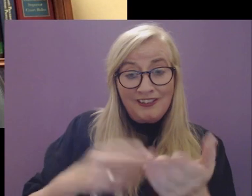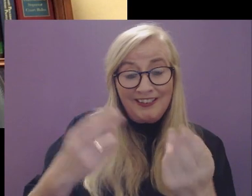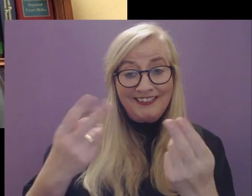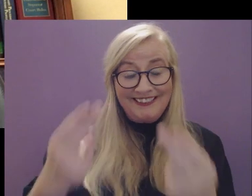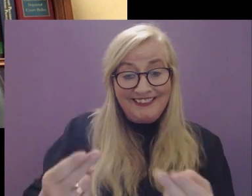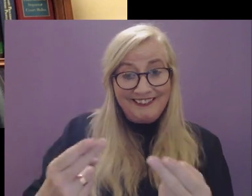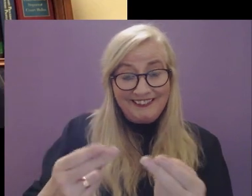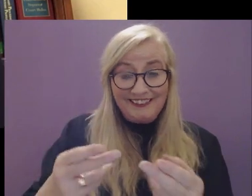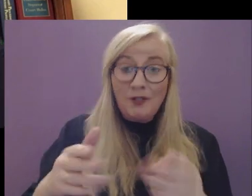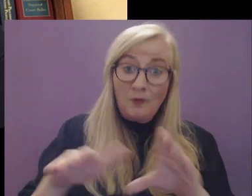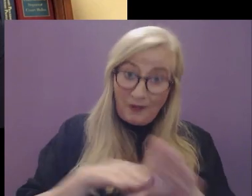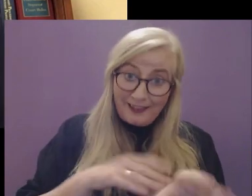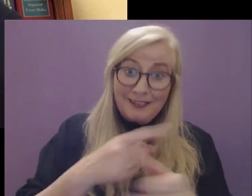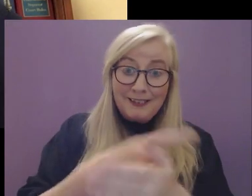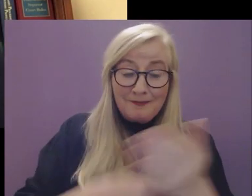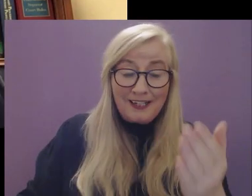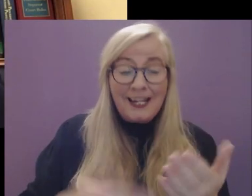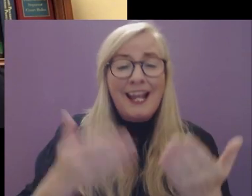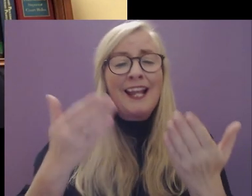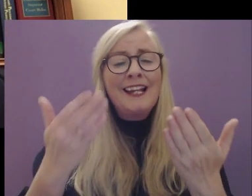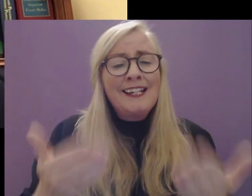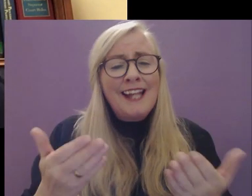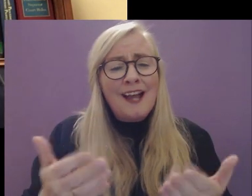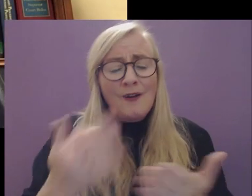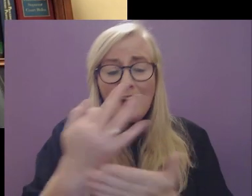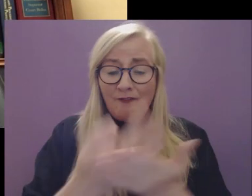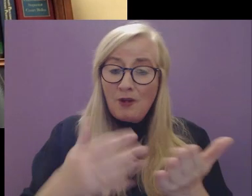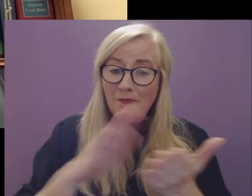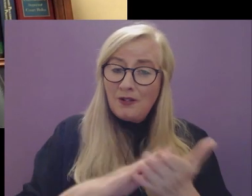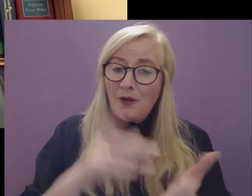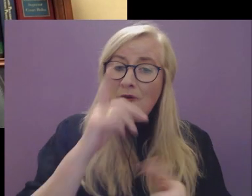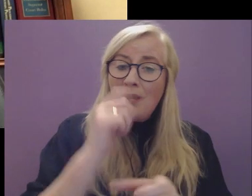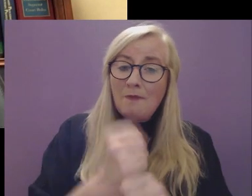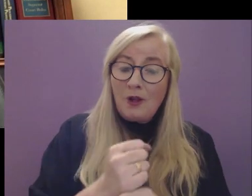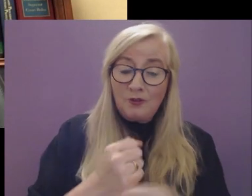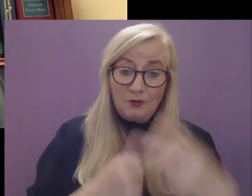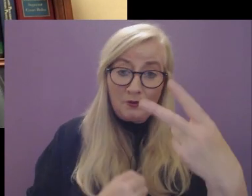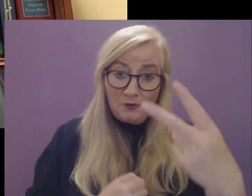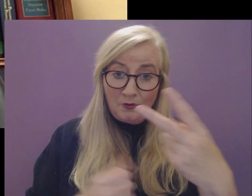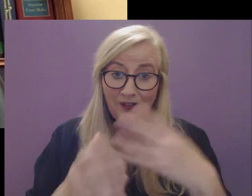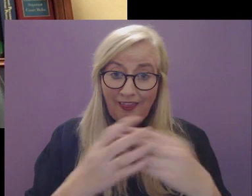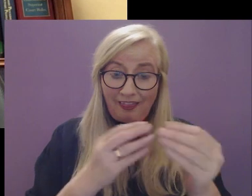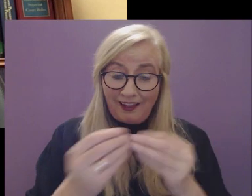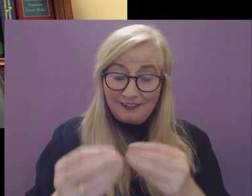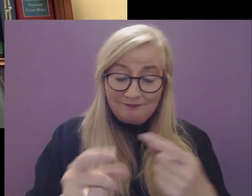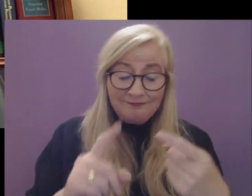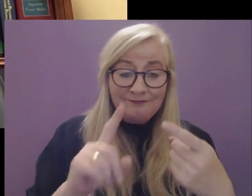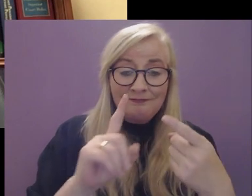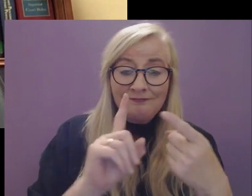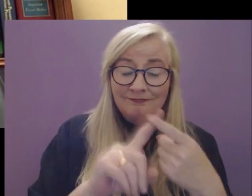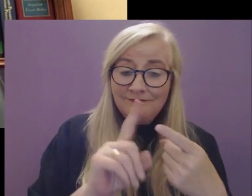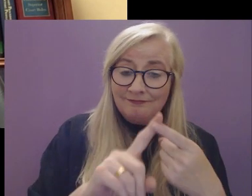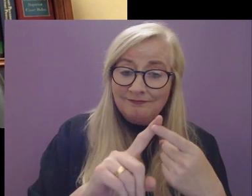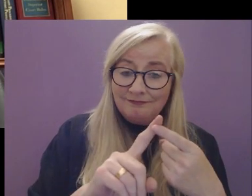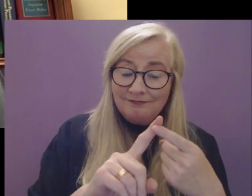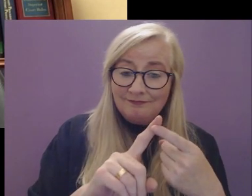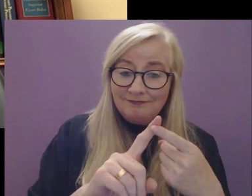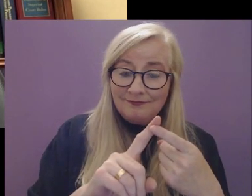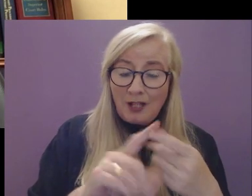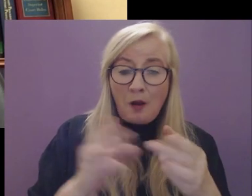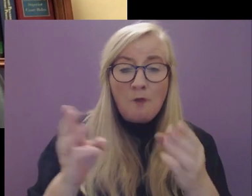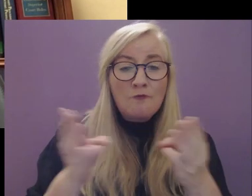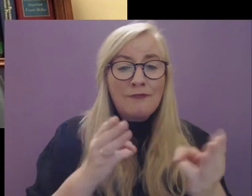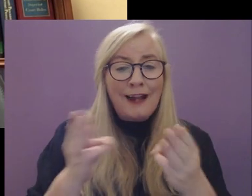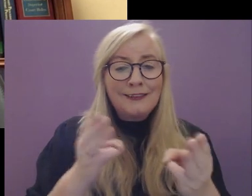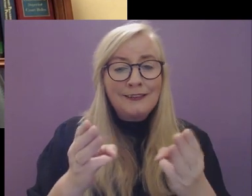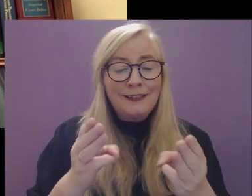a disability. Now, I'd like to spend a few minutes talking to you about two issues. First, I'd like to give you